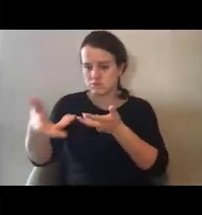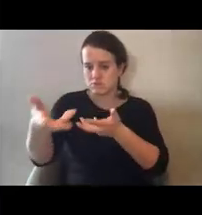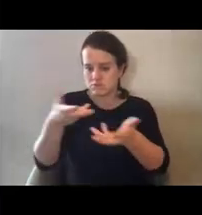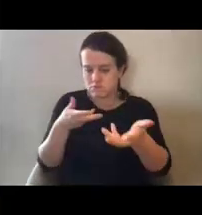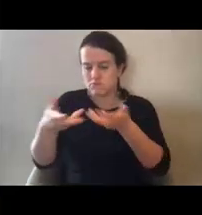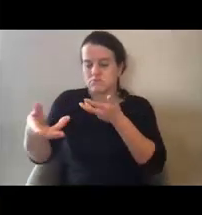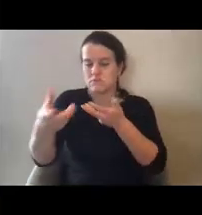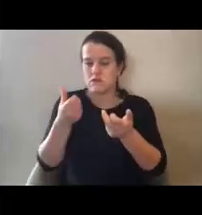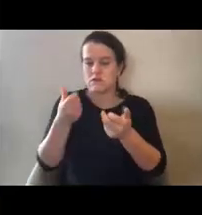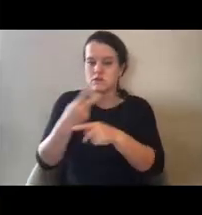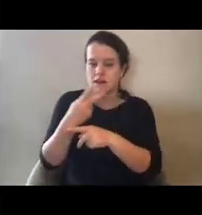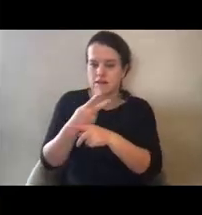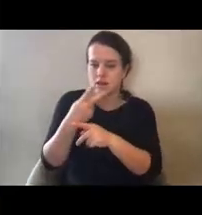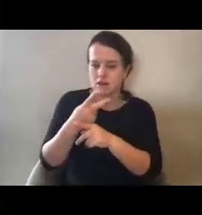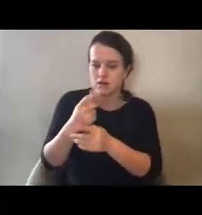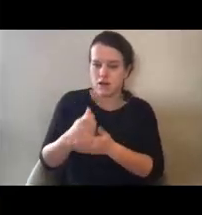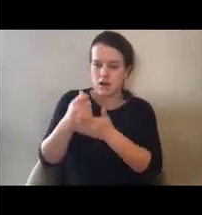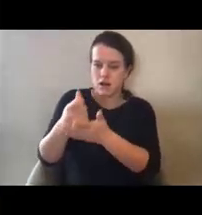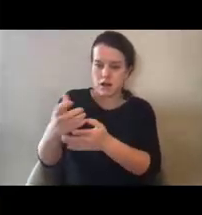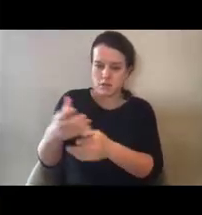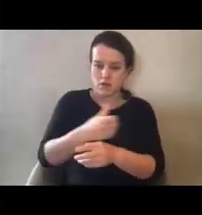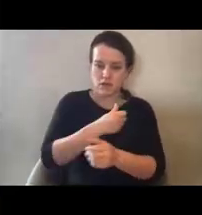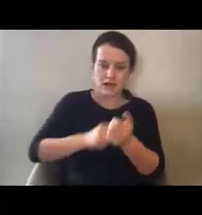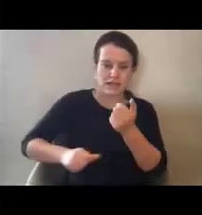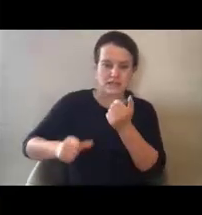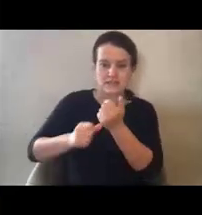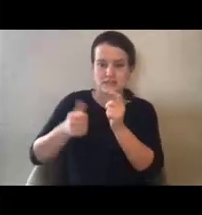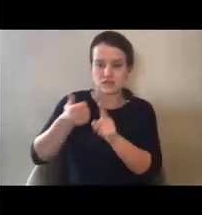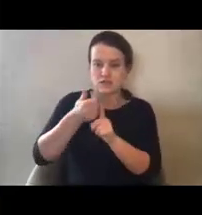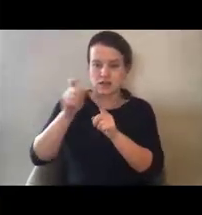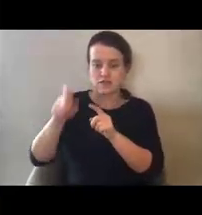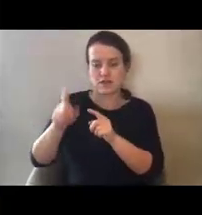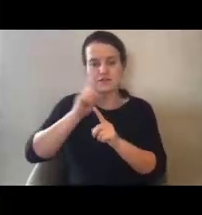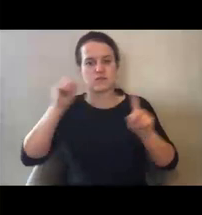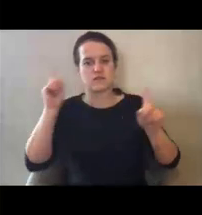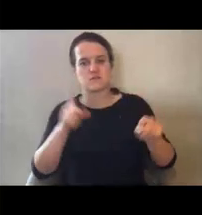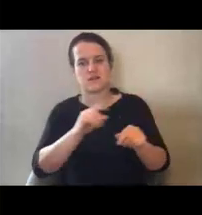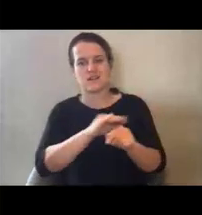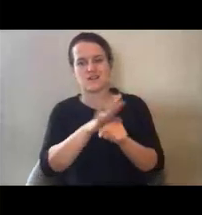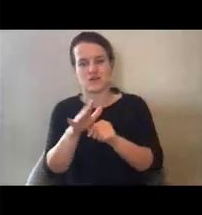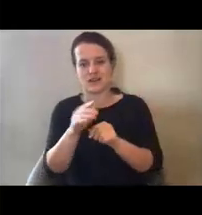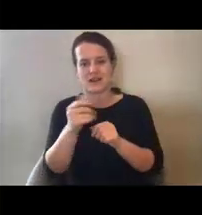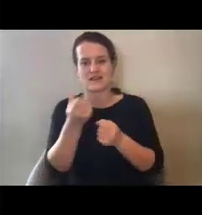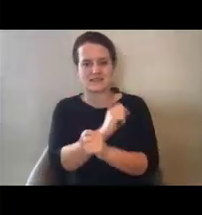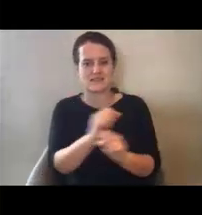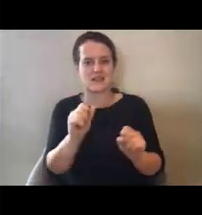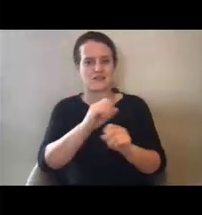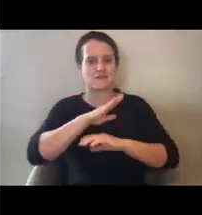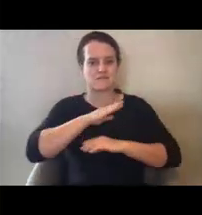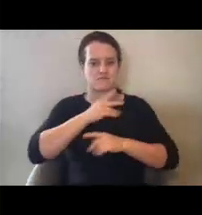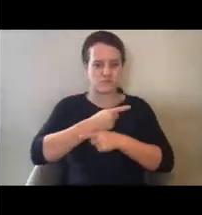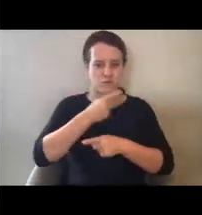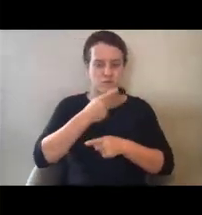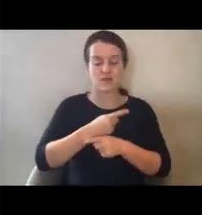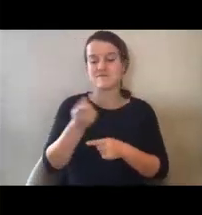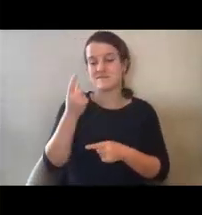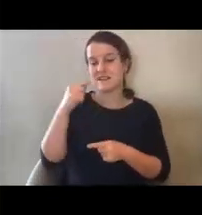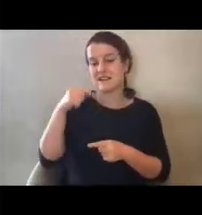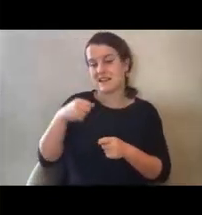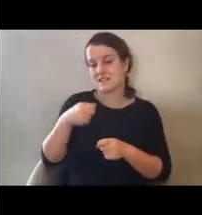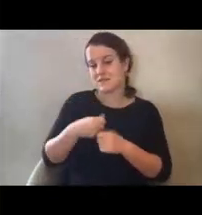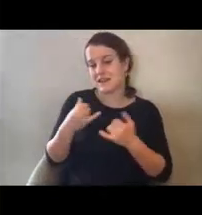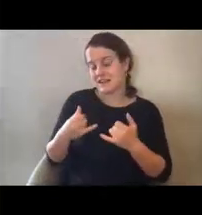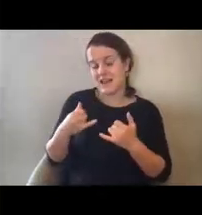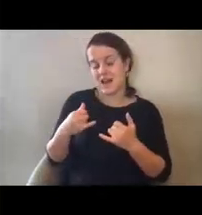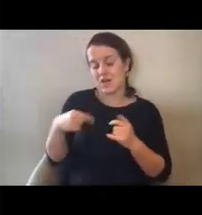sure that you're getting the assistance you need to respond to the pandemic. This is a critical point in our operations